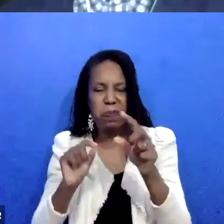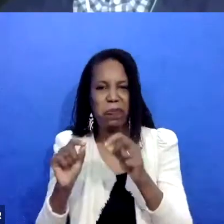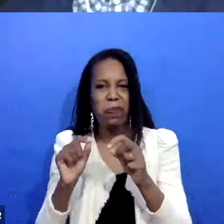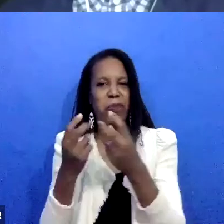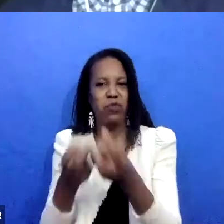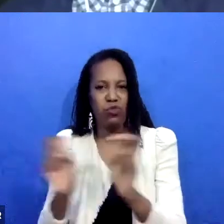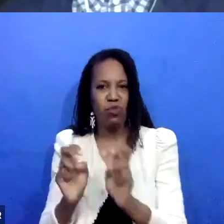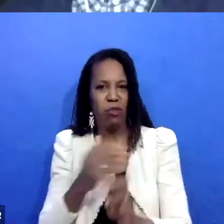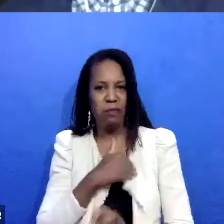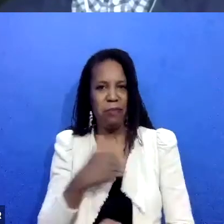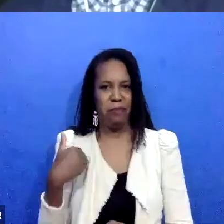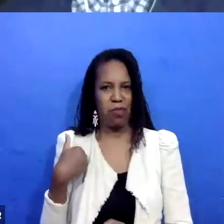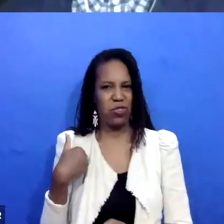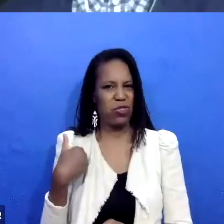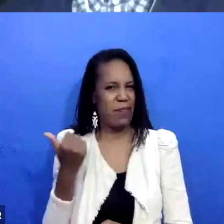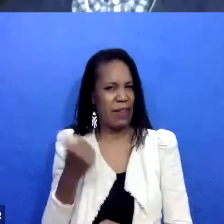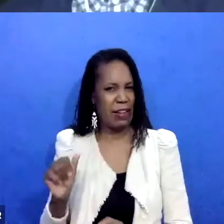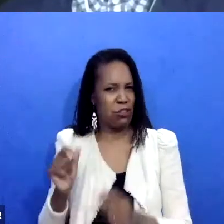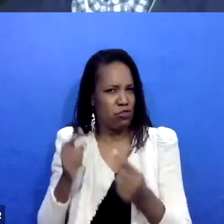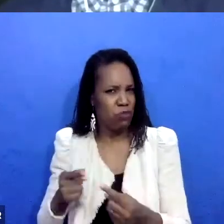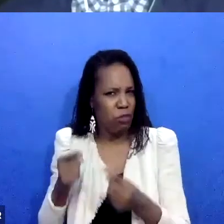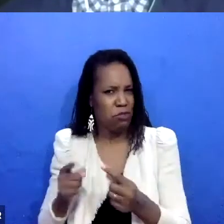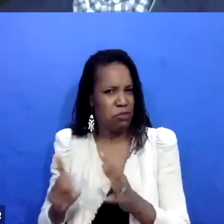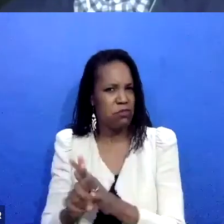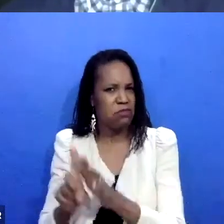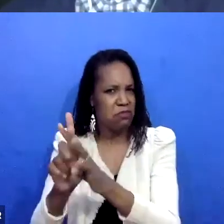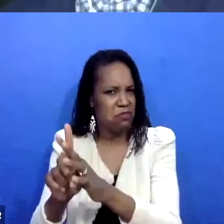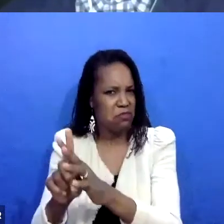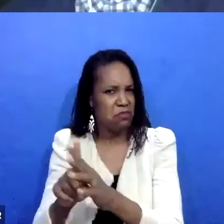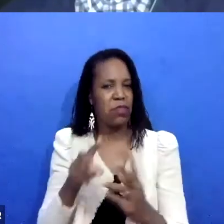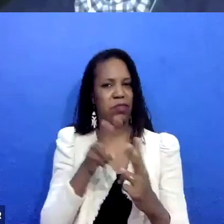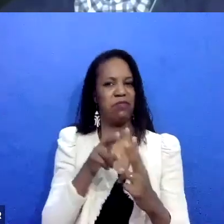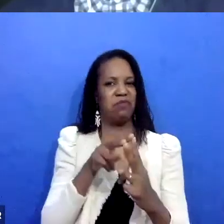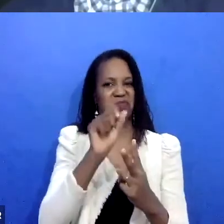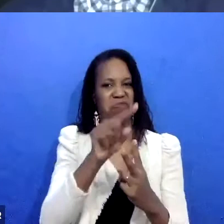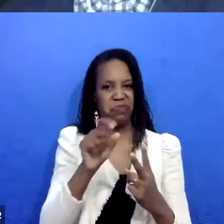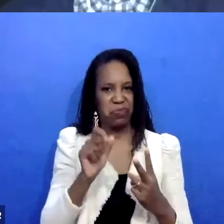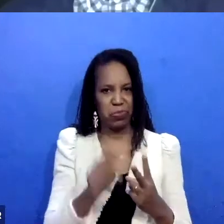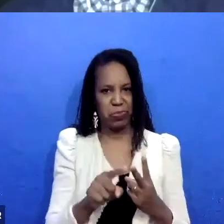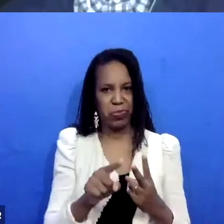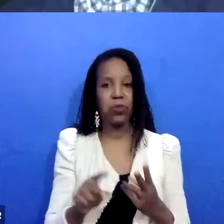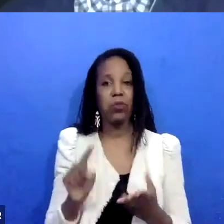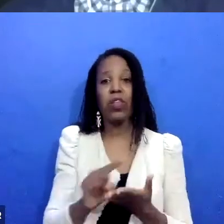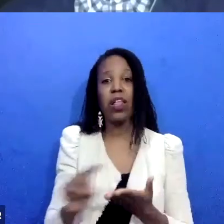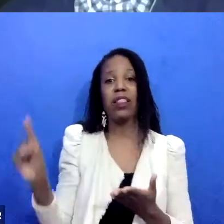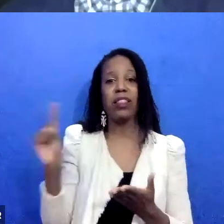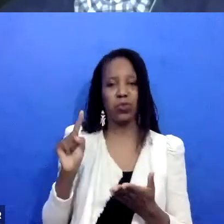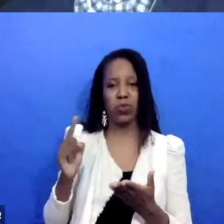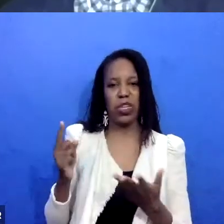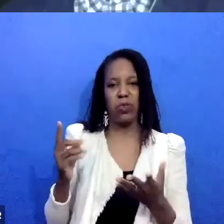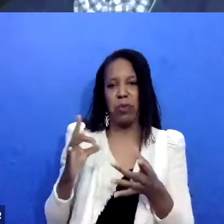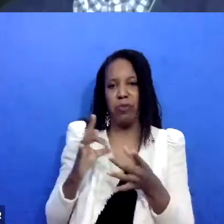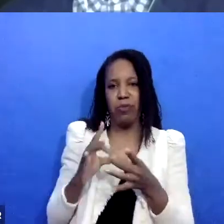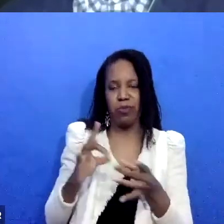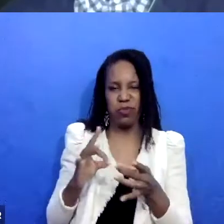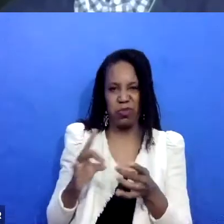Um, and I'll just add one comment to this. Last week, we briefly touched on the fact that sometimes communities perpetuate